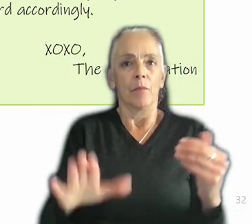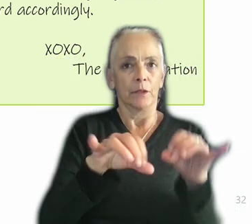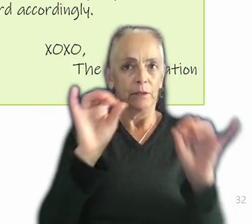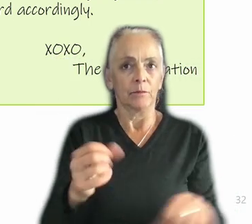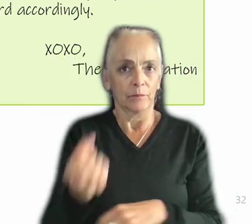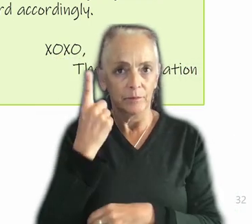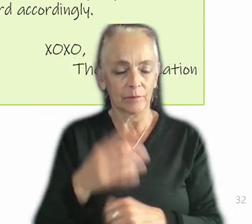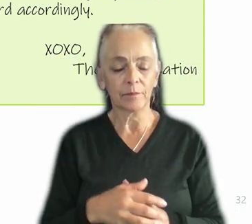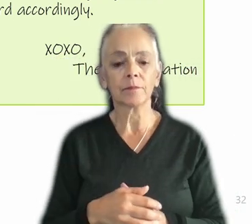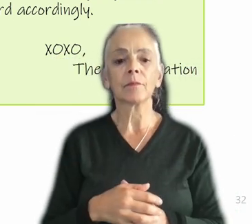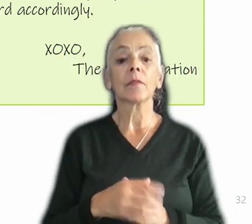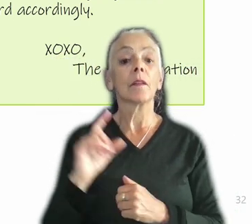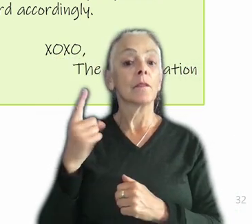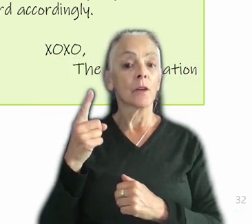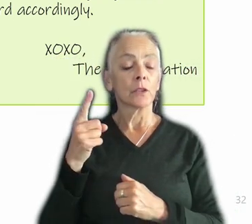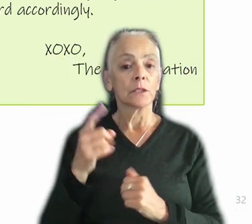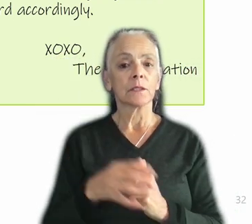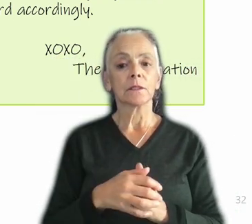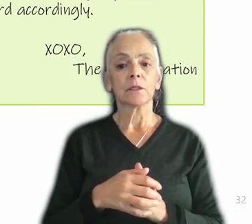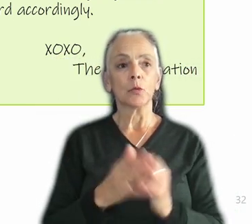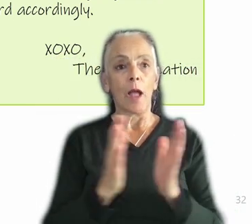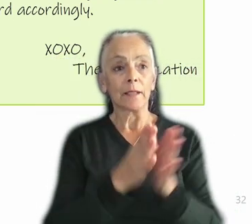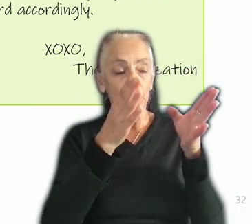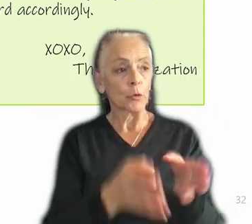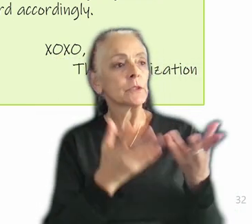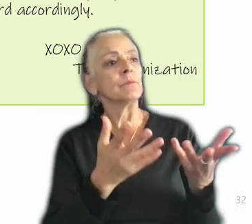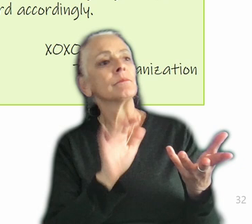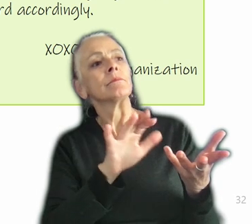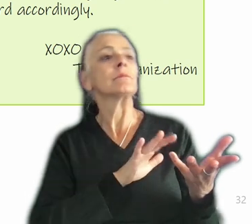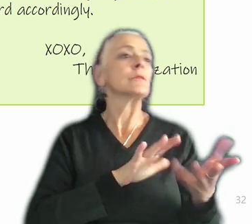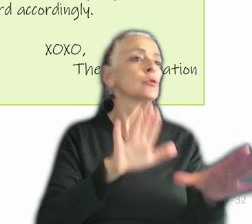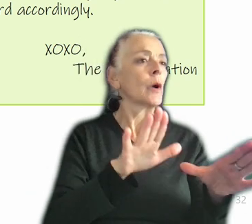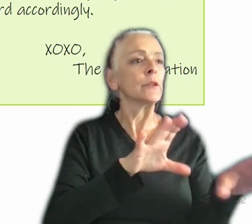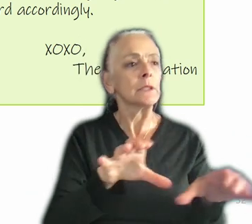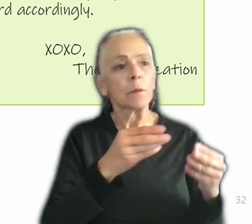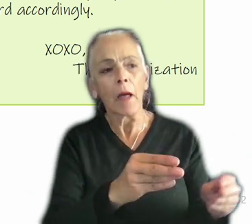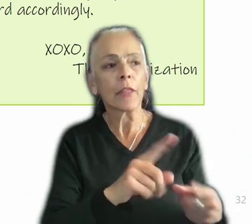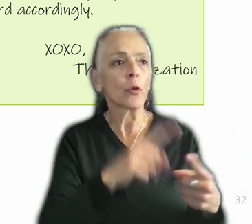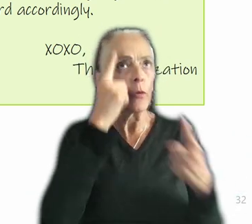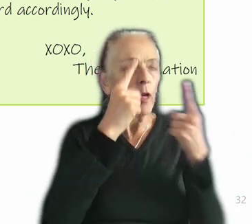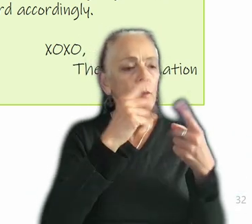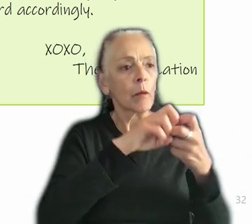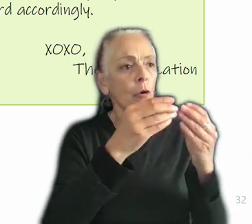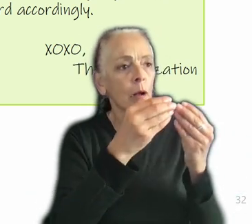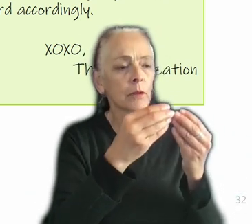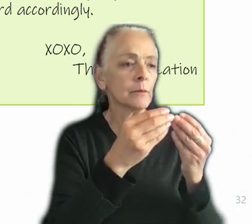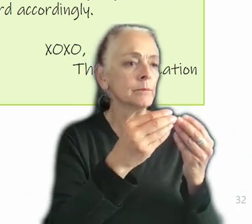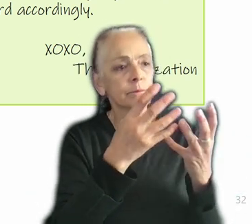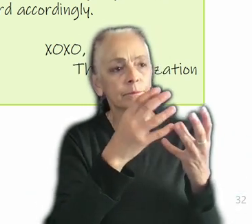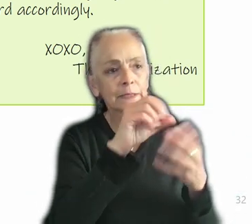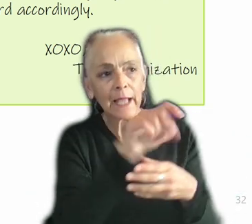So, first off, when you ask somebody, hey, like, it's great that you did a method or you've thought through a problem set or you've developed a process, but do you think you could maybe